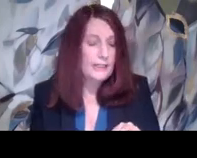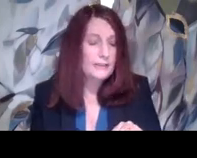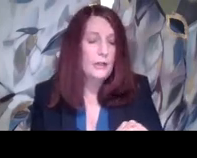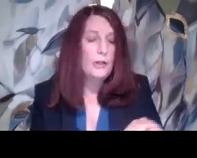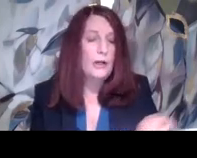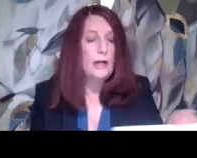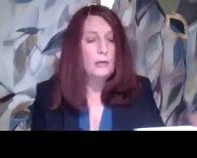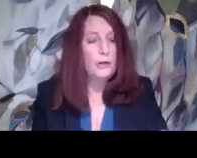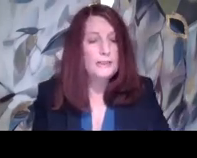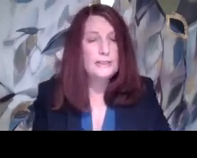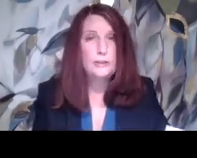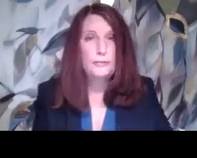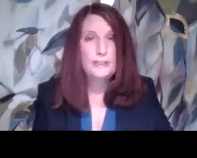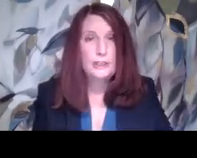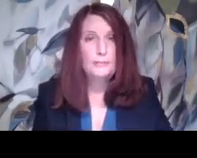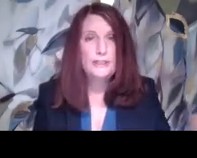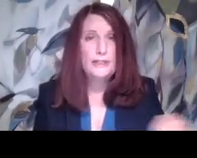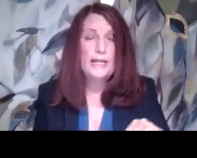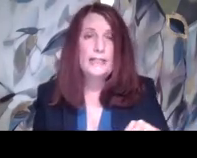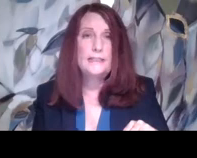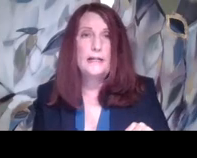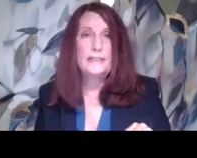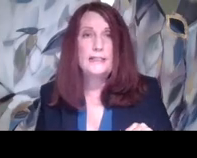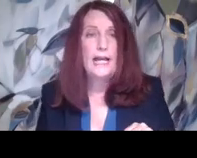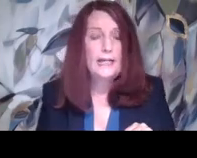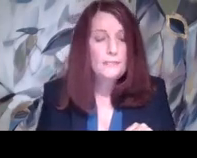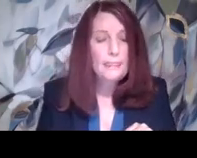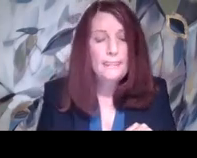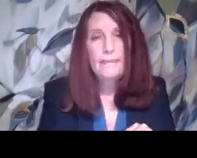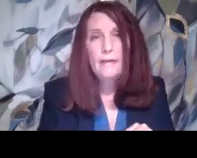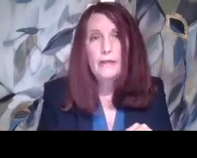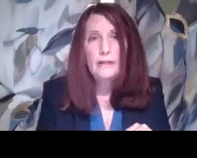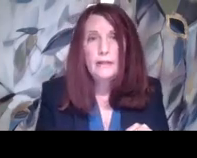activities. We already said service clubs. Next slide.